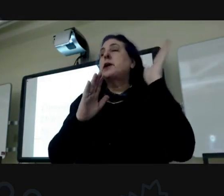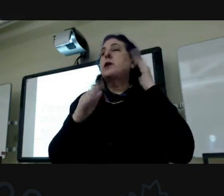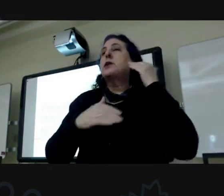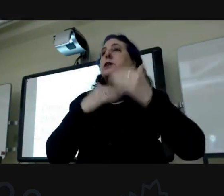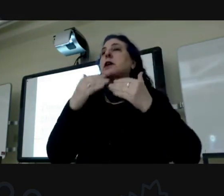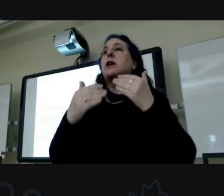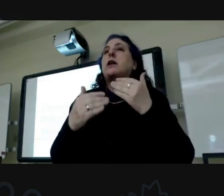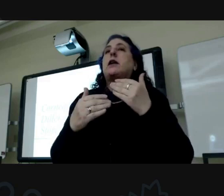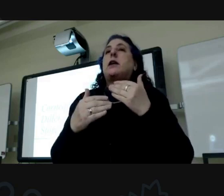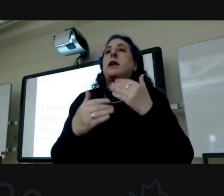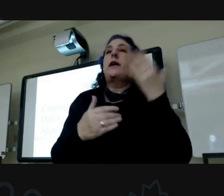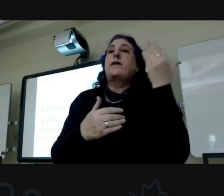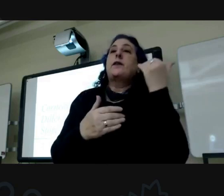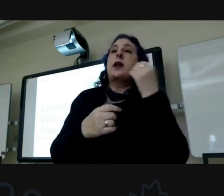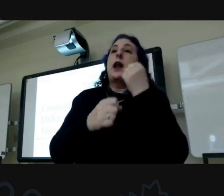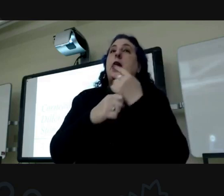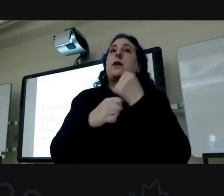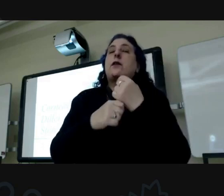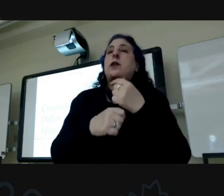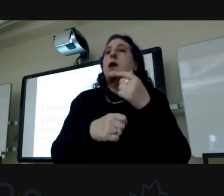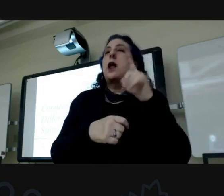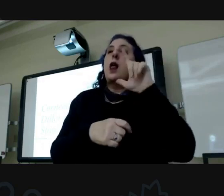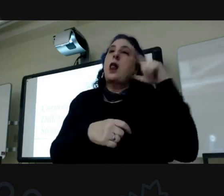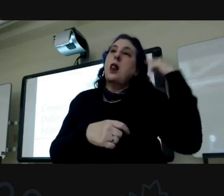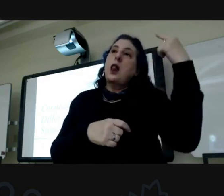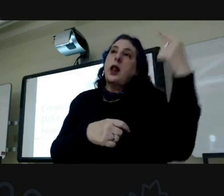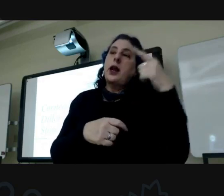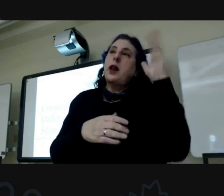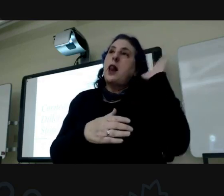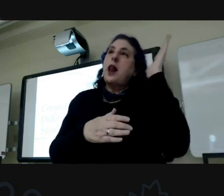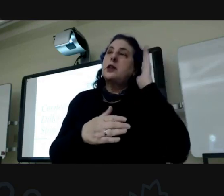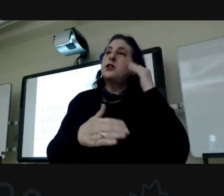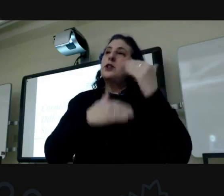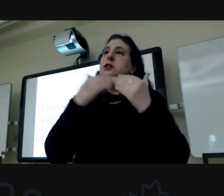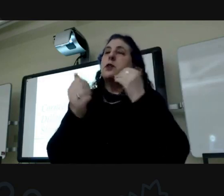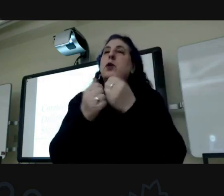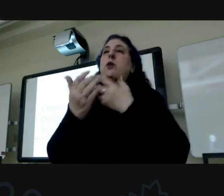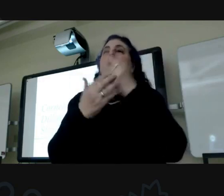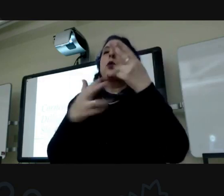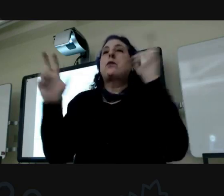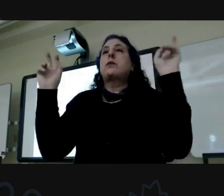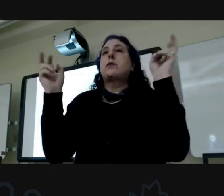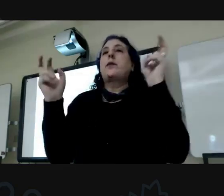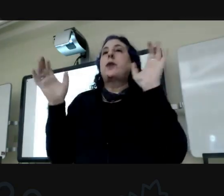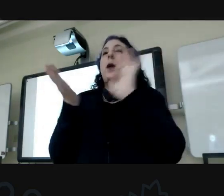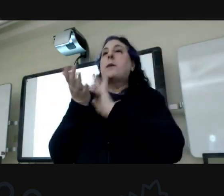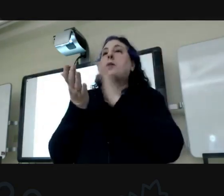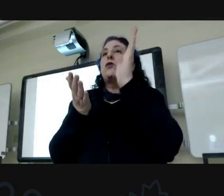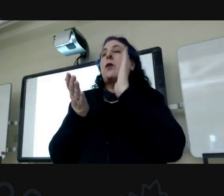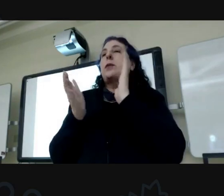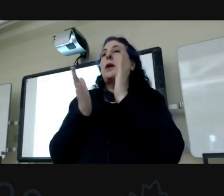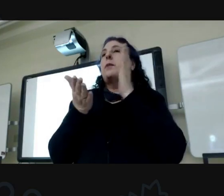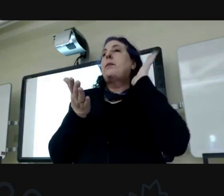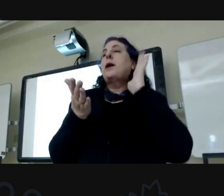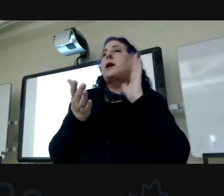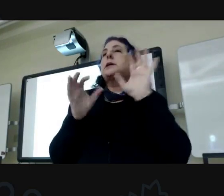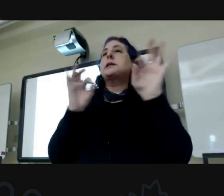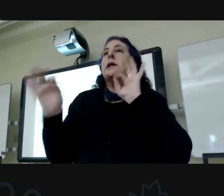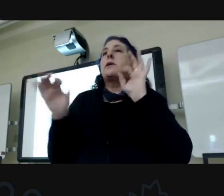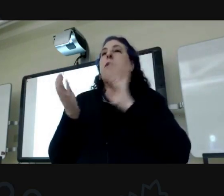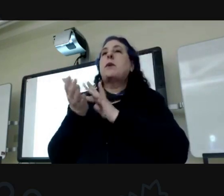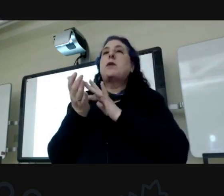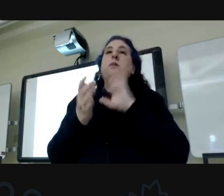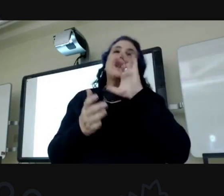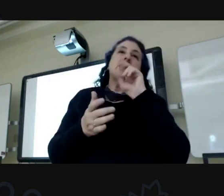kick off our 15th annual Lincoln lecture series with a program titled medicine from the past the sampling of medicine from